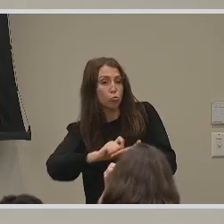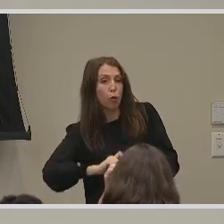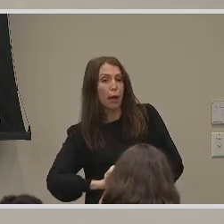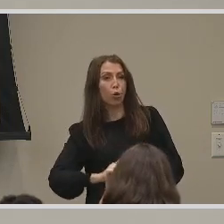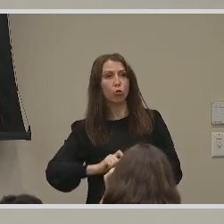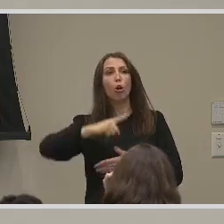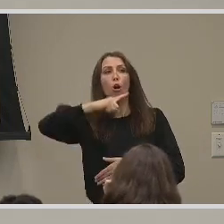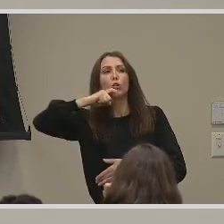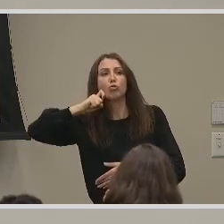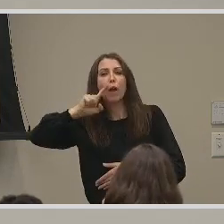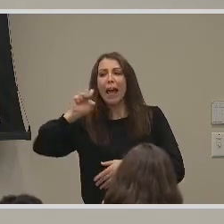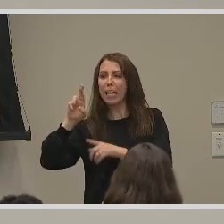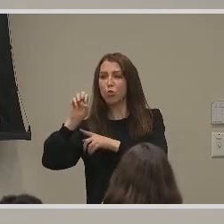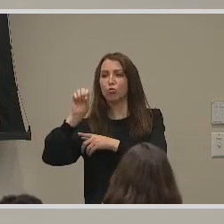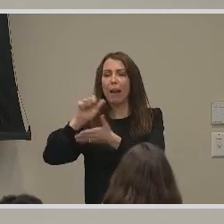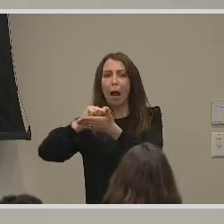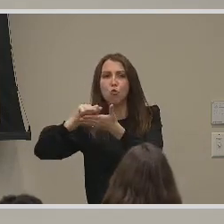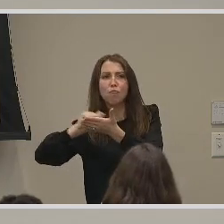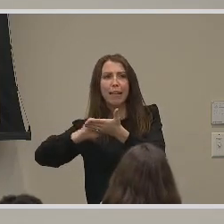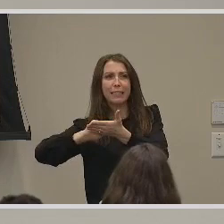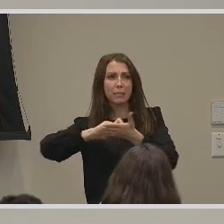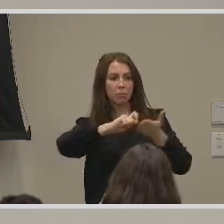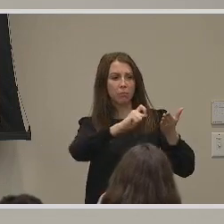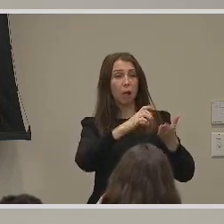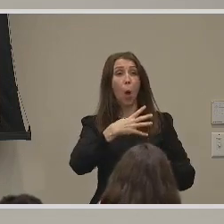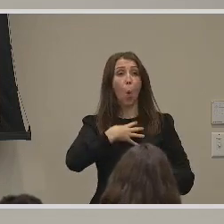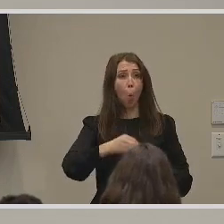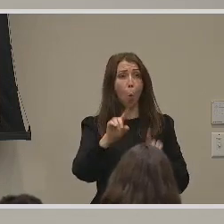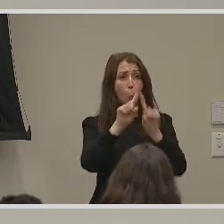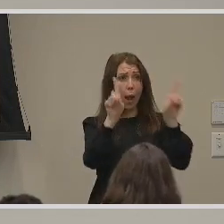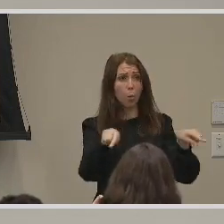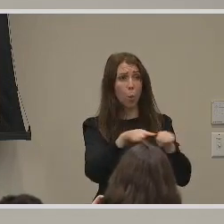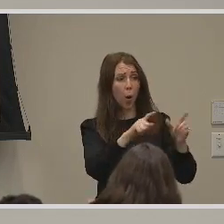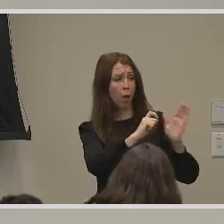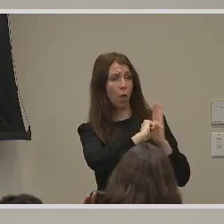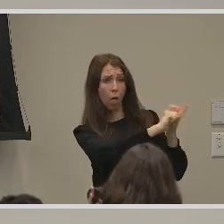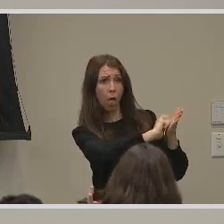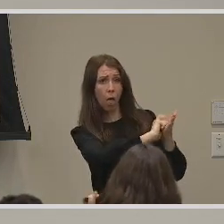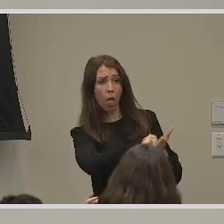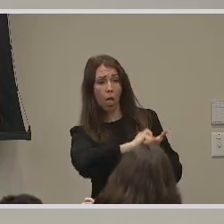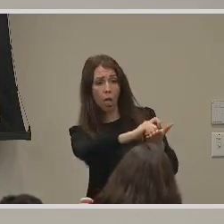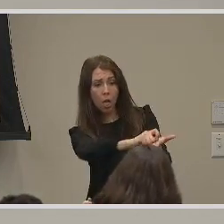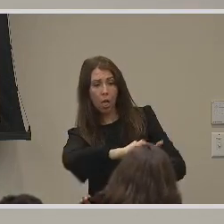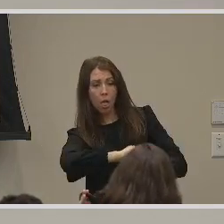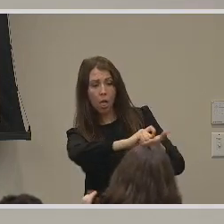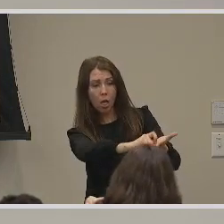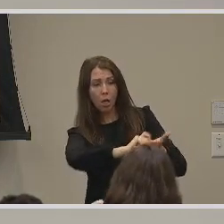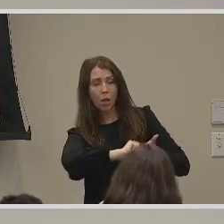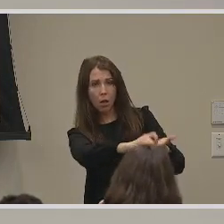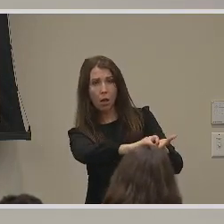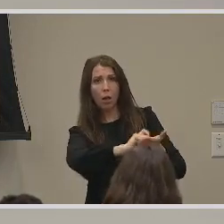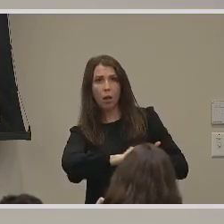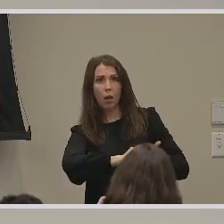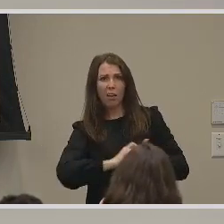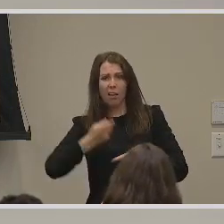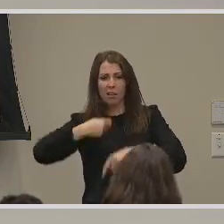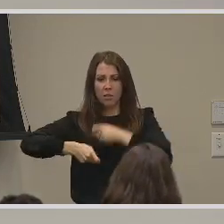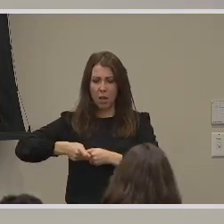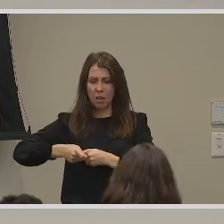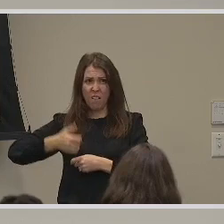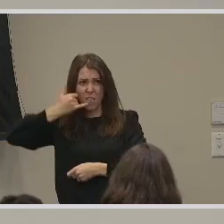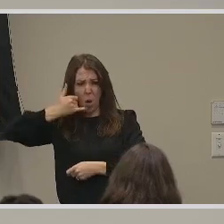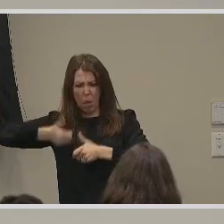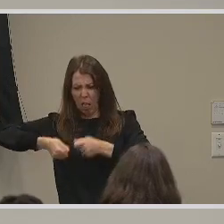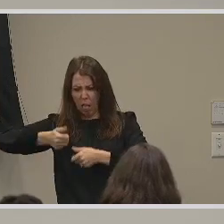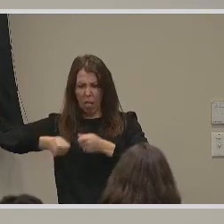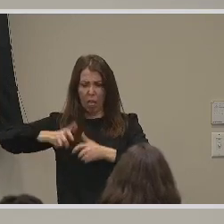erase marker and a whiteboard on hand so that you can write back and forth instead of fumbling with your phone. Because I know